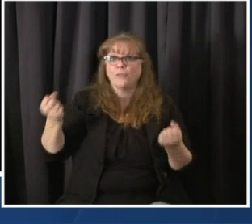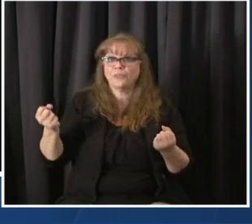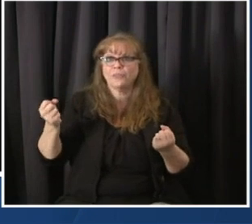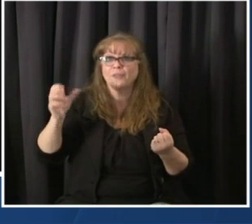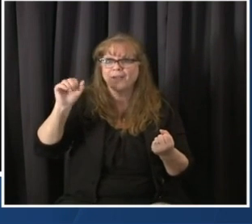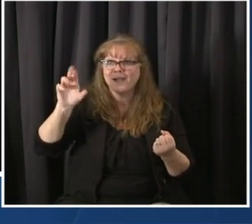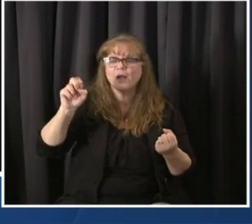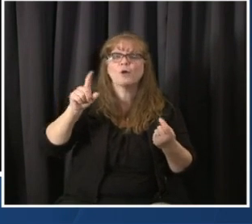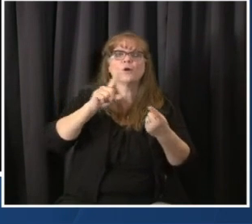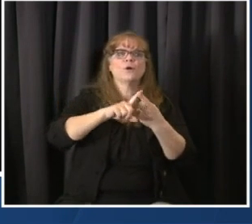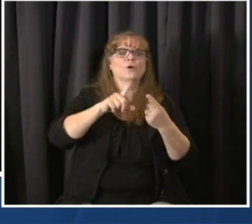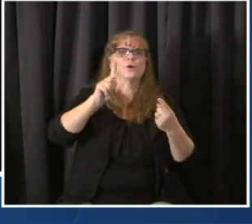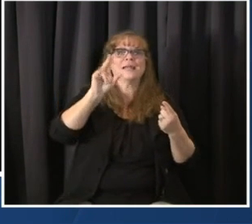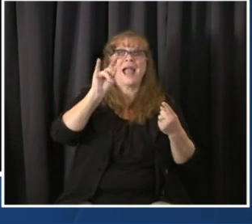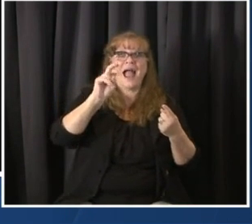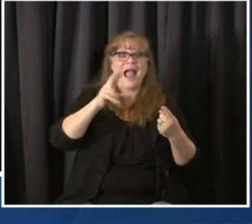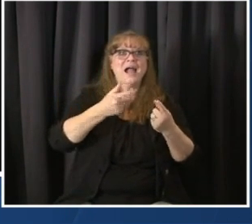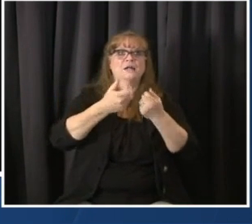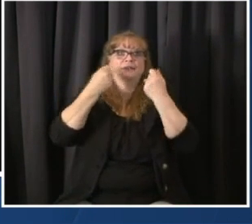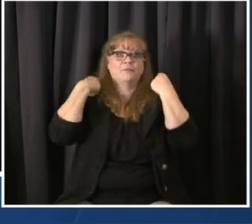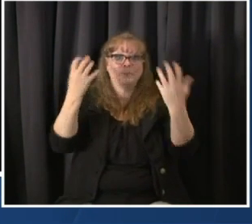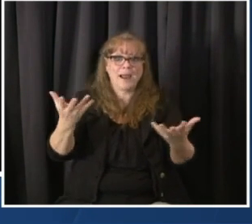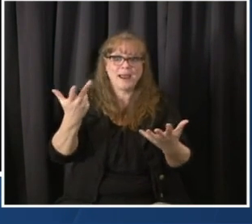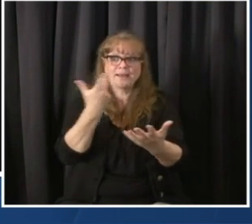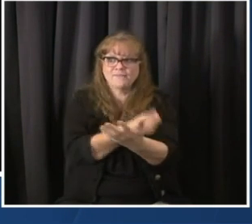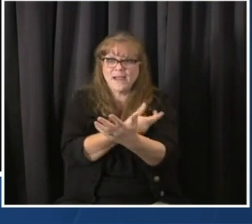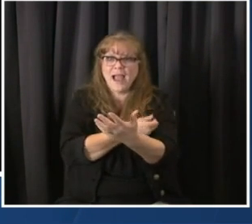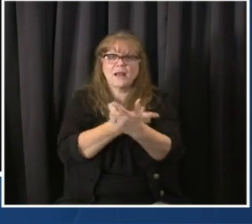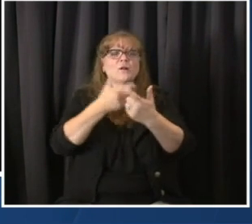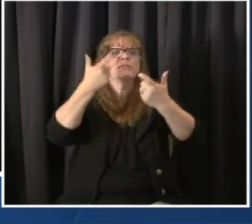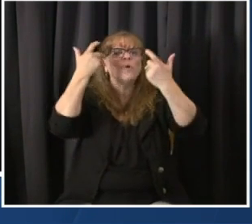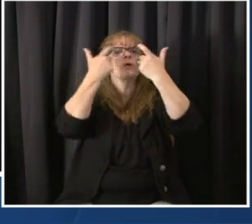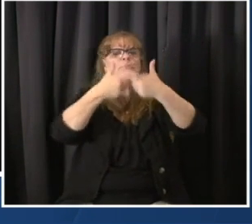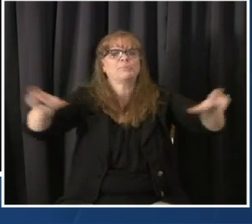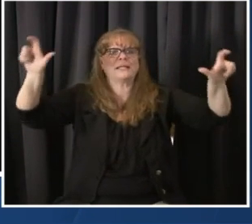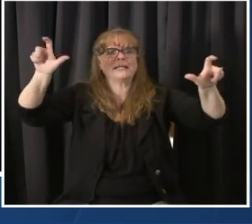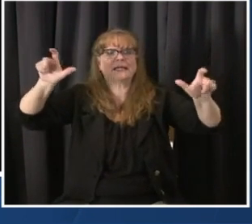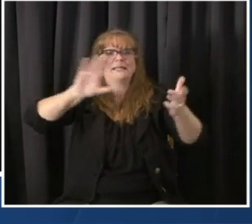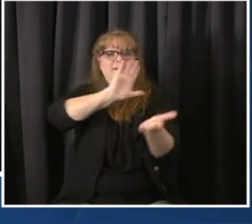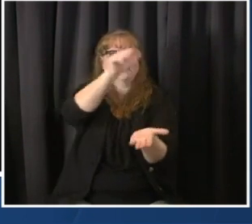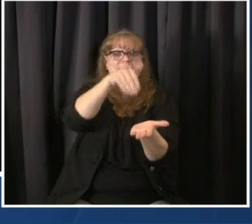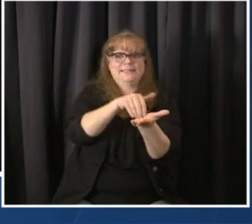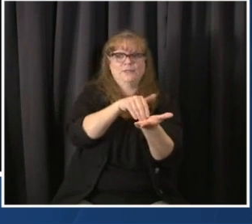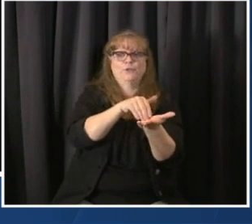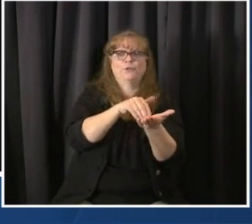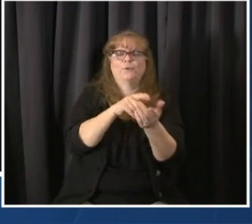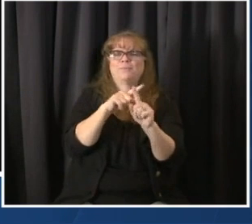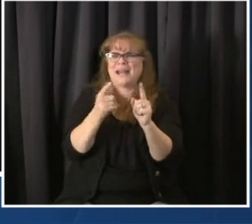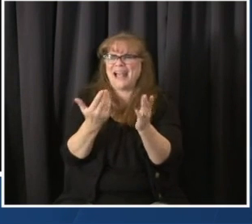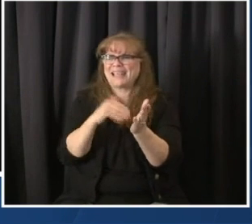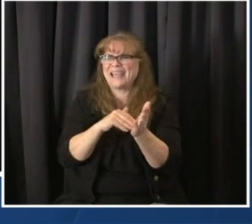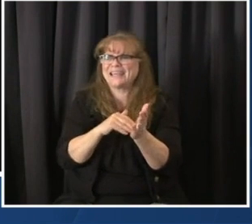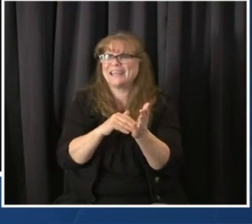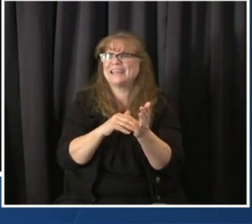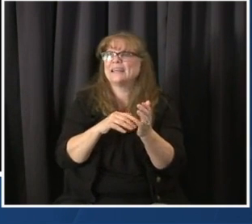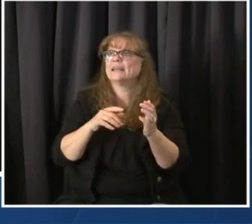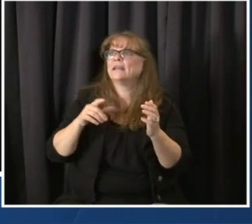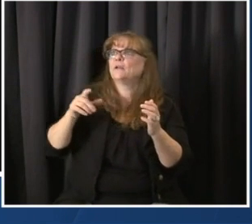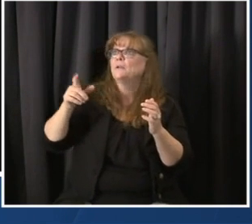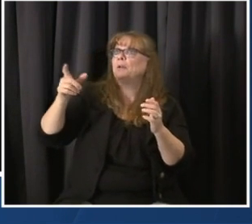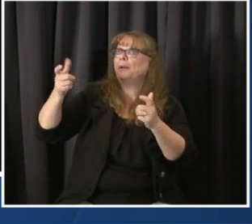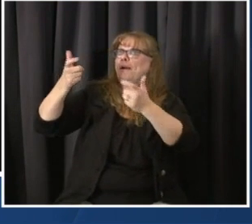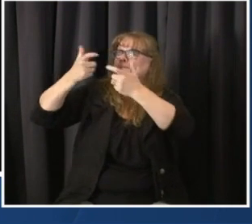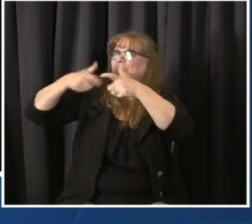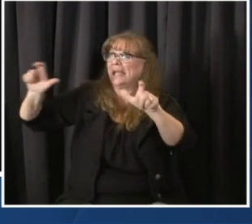large systems and more importantly, the smaller, more independent medical practices and clinics are our seniors part of the larger systems getting